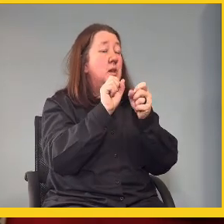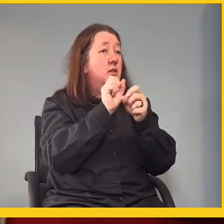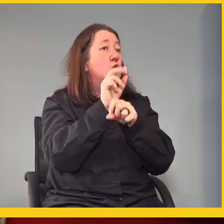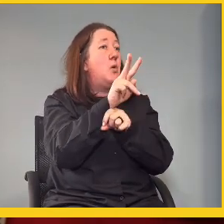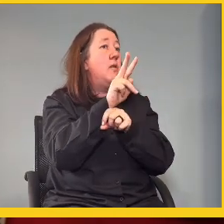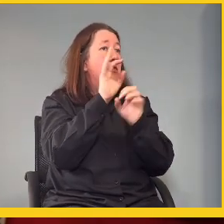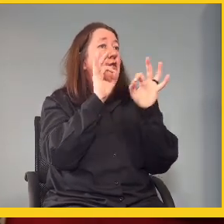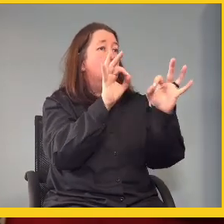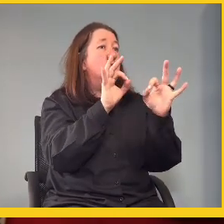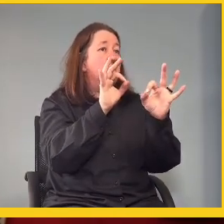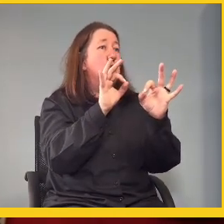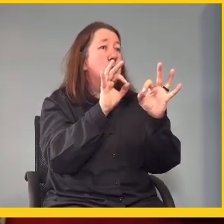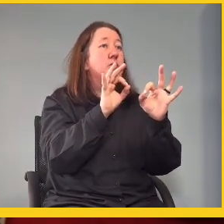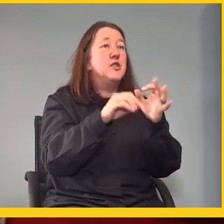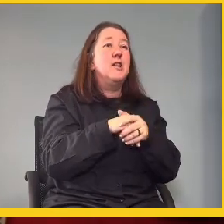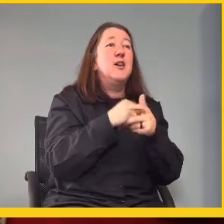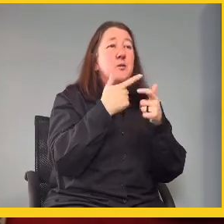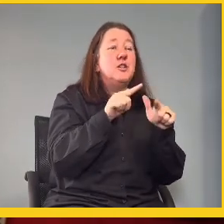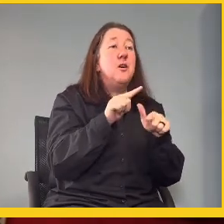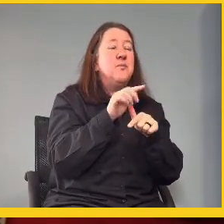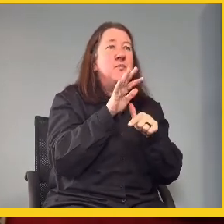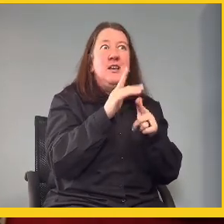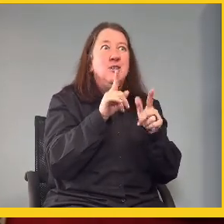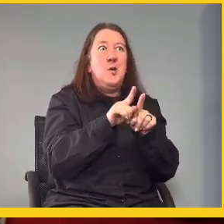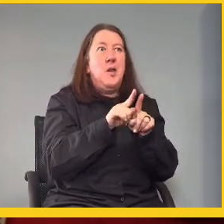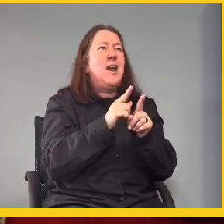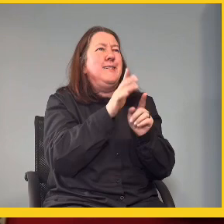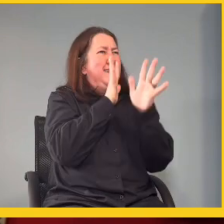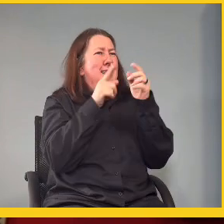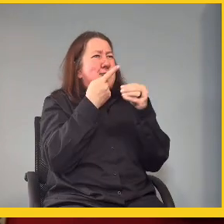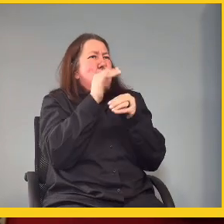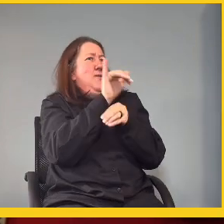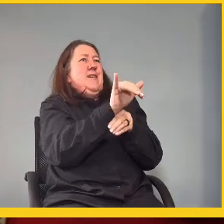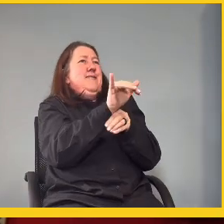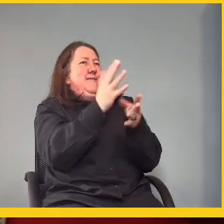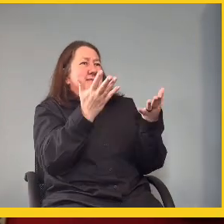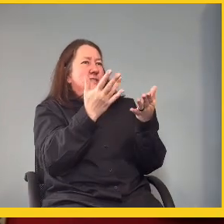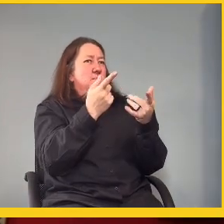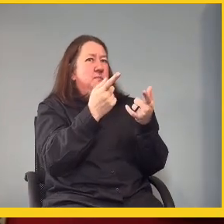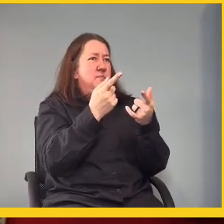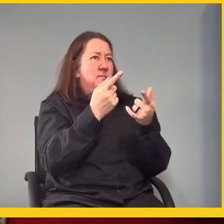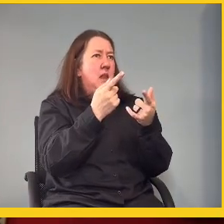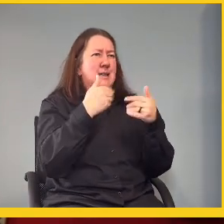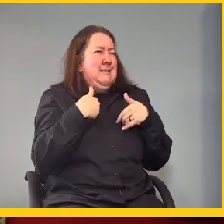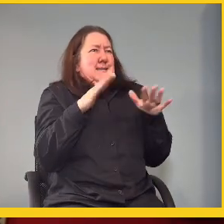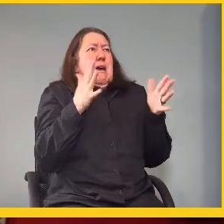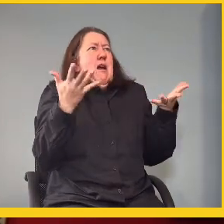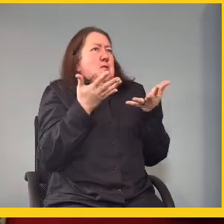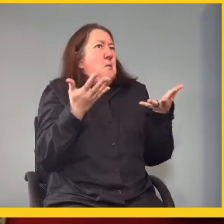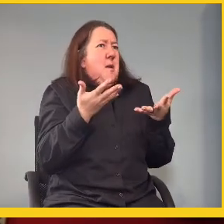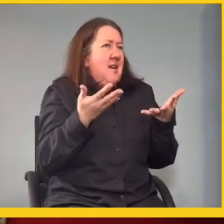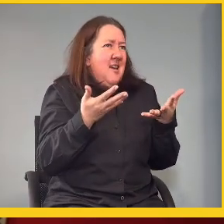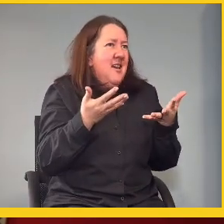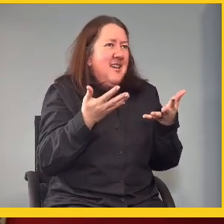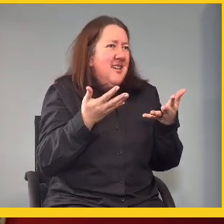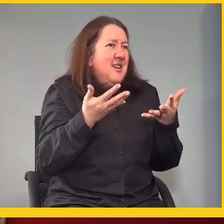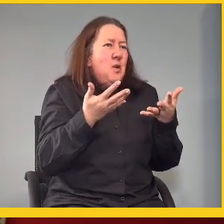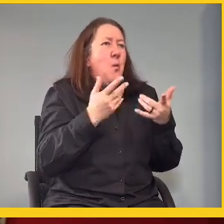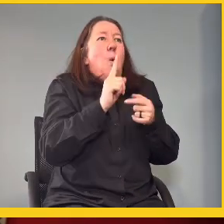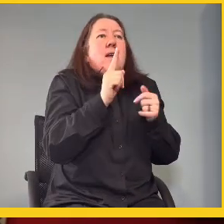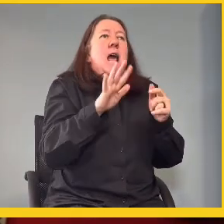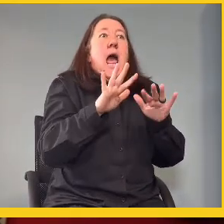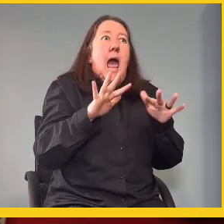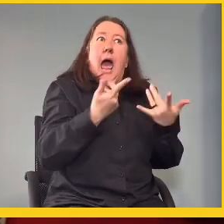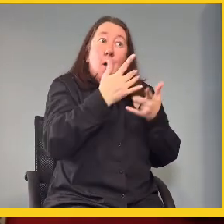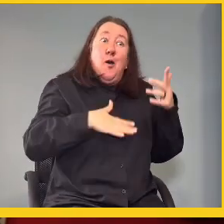12th official language. Like, tell us about that. Like, where did that start? Like, what,